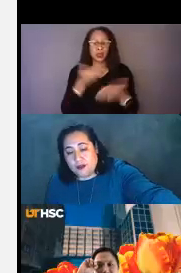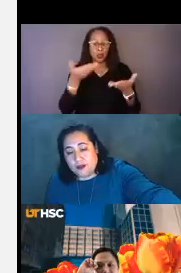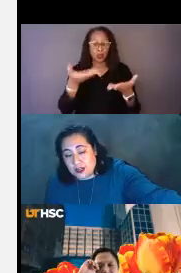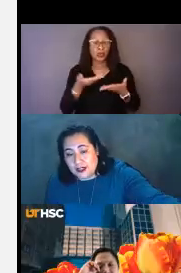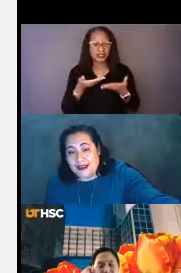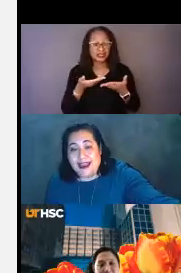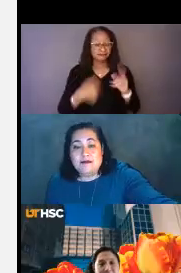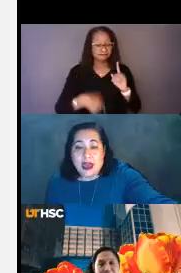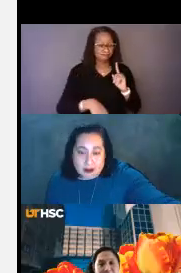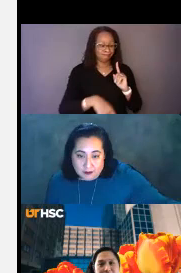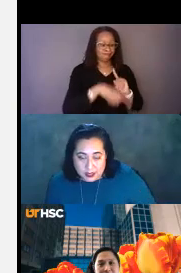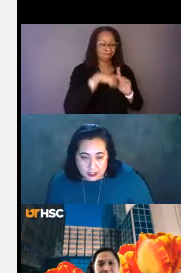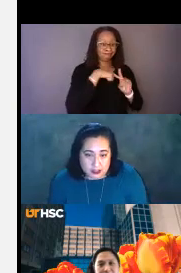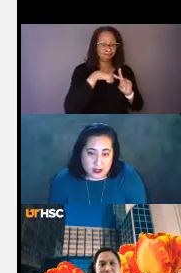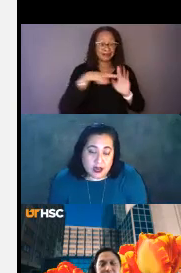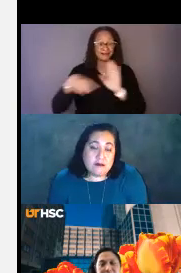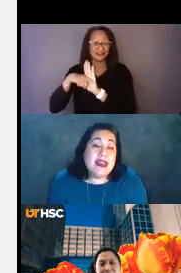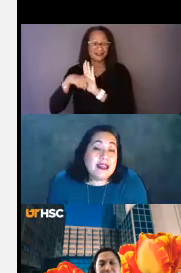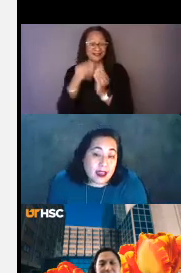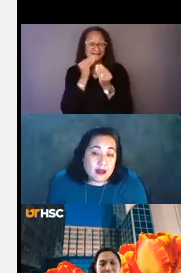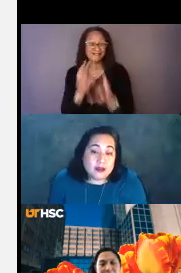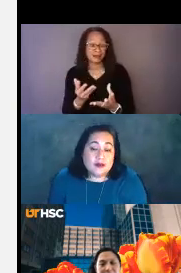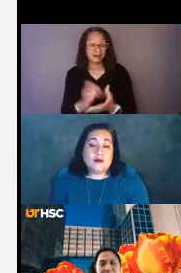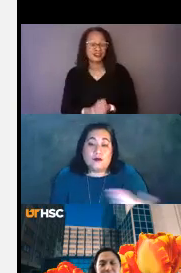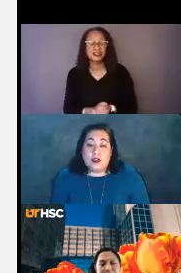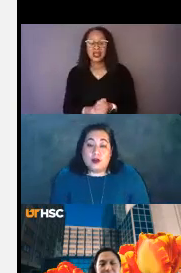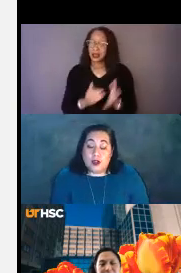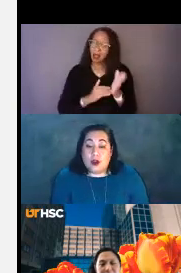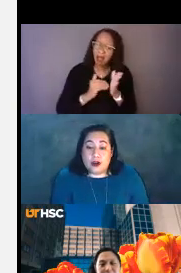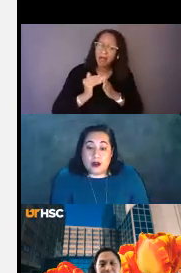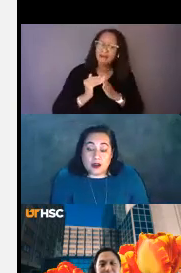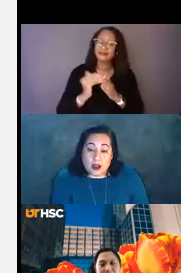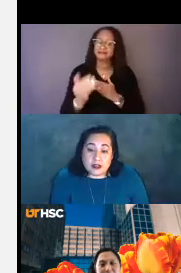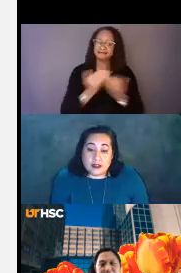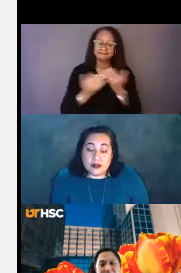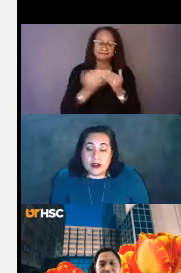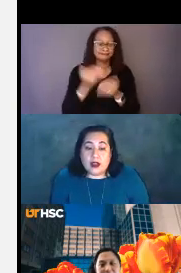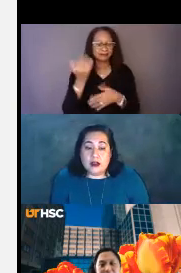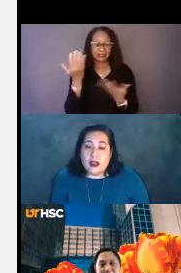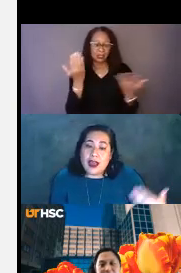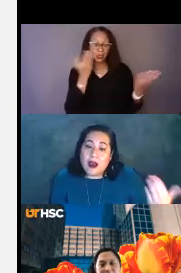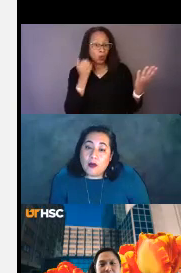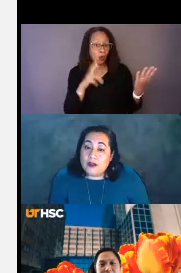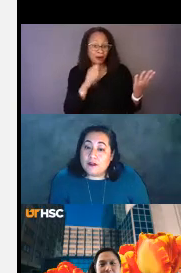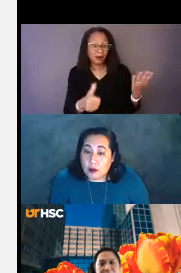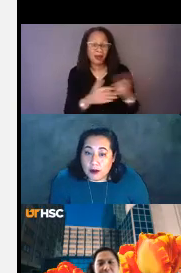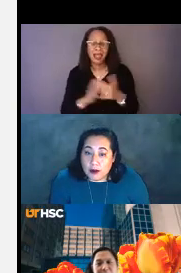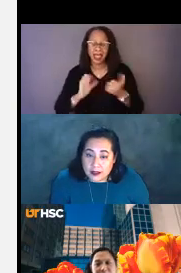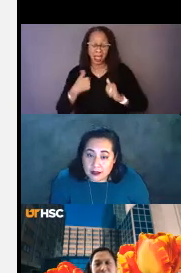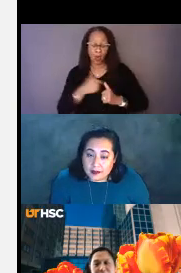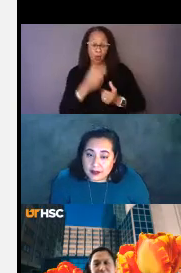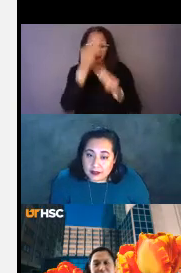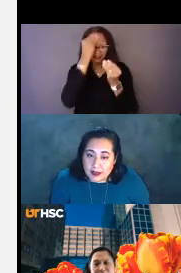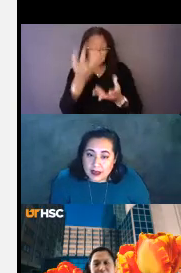information and bad information. And many times, whether we know it or not consciously or not, how we inform